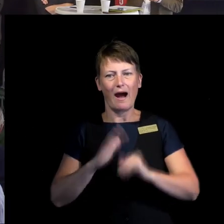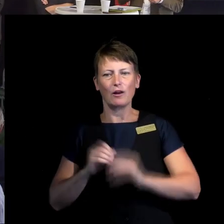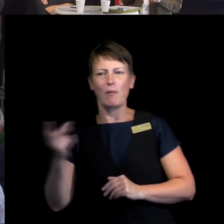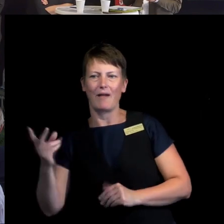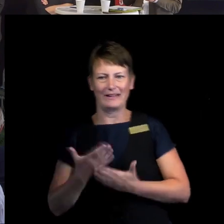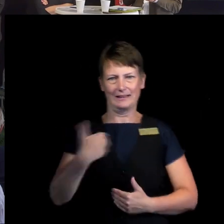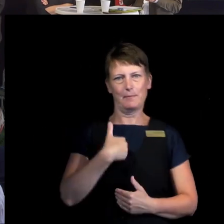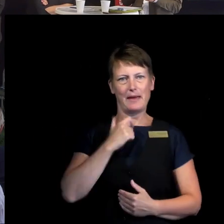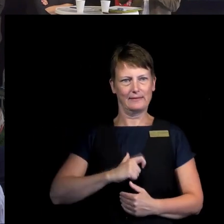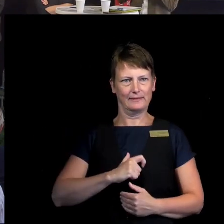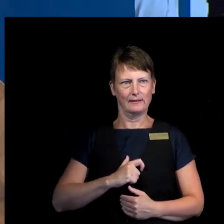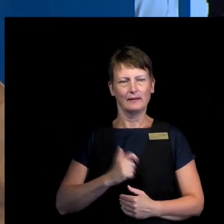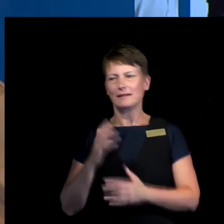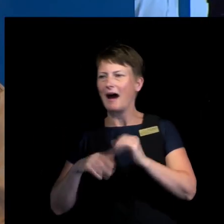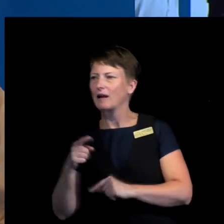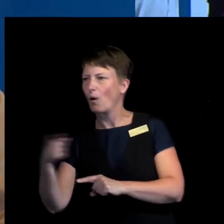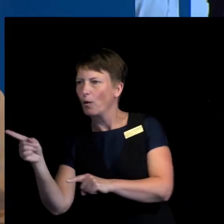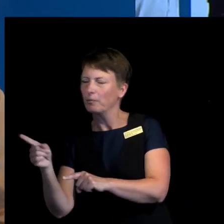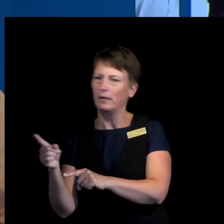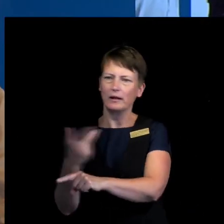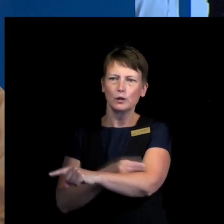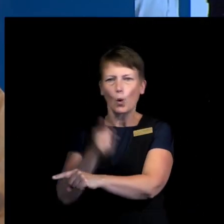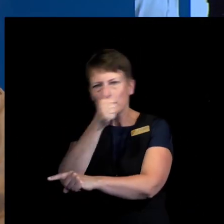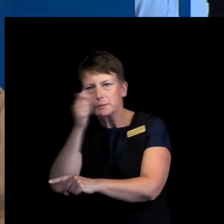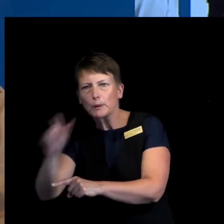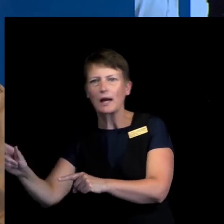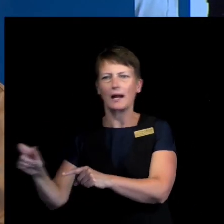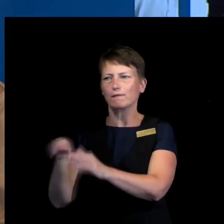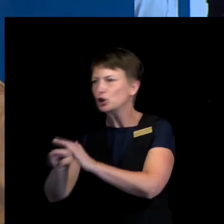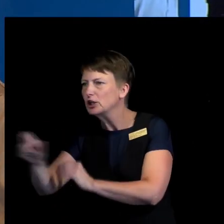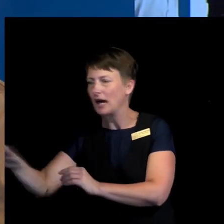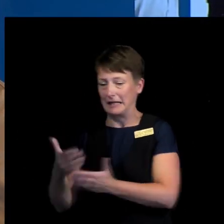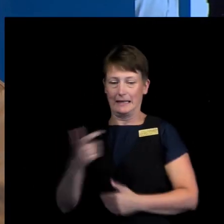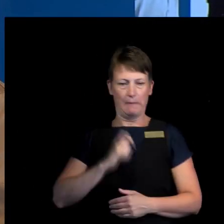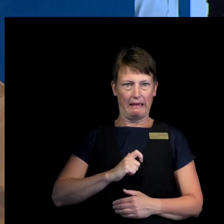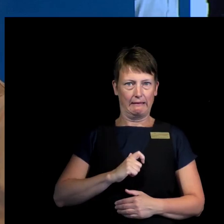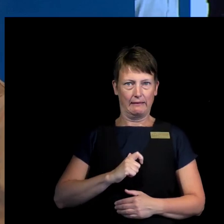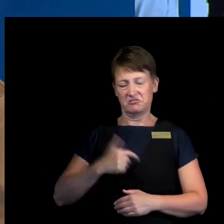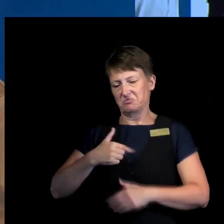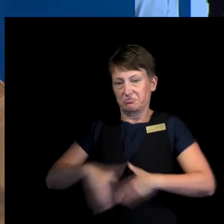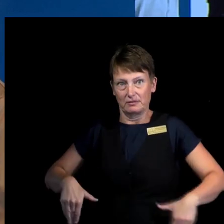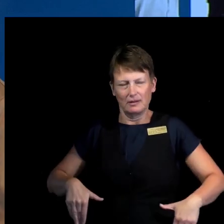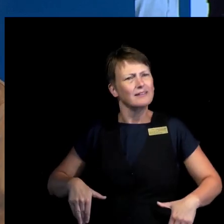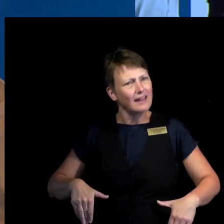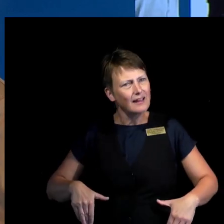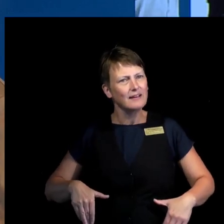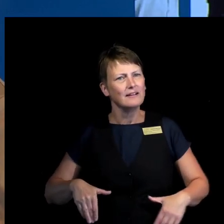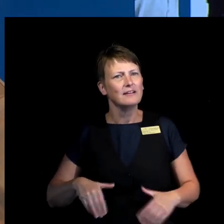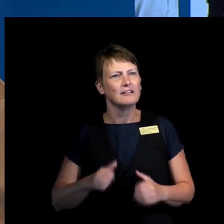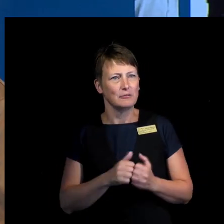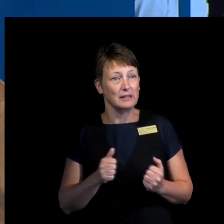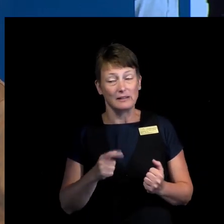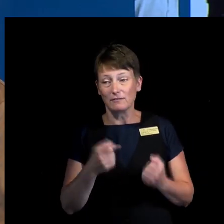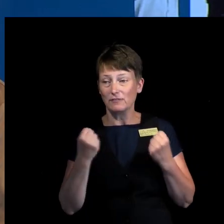drug abuser. I'm not one of them. So I won't take a stand. But to engage people more, to realize that I need to take a stand for the rights of others,